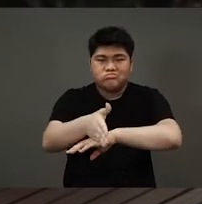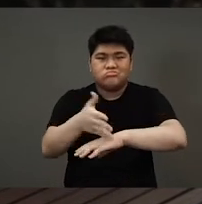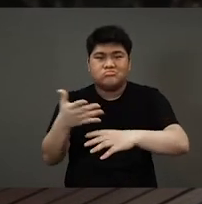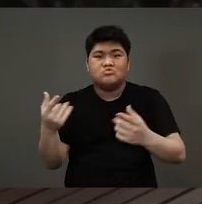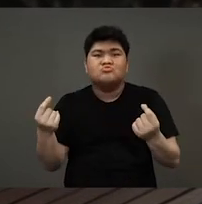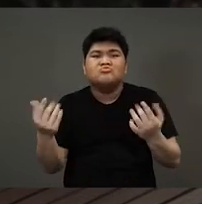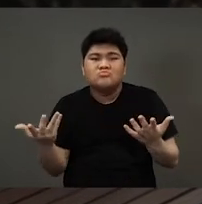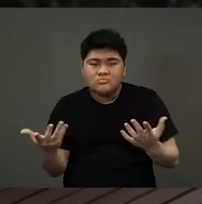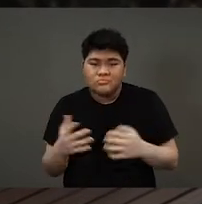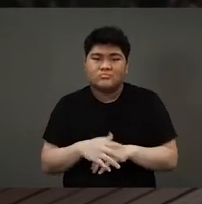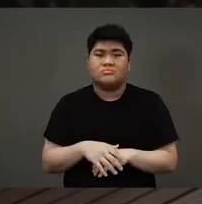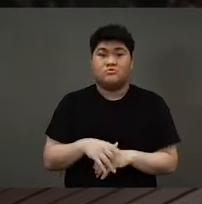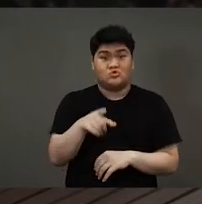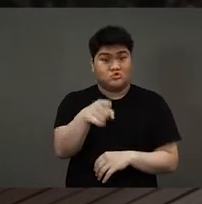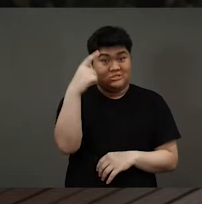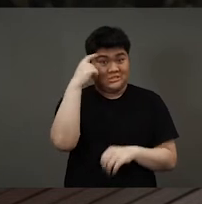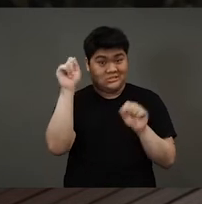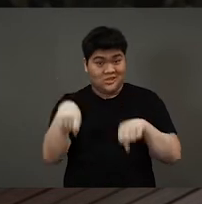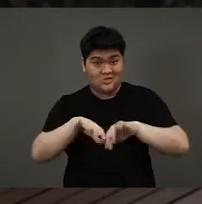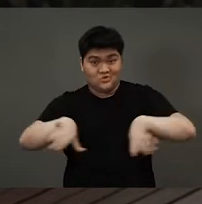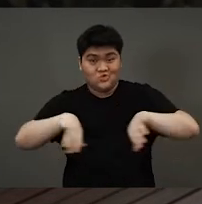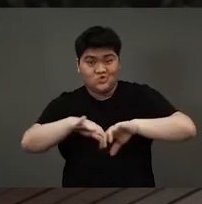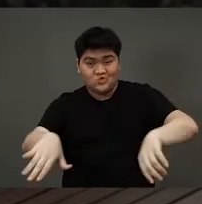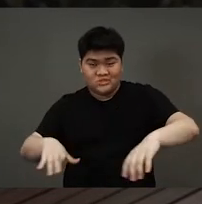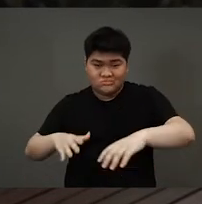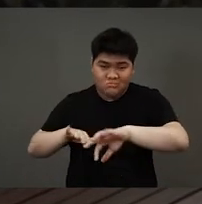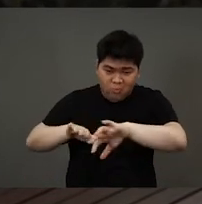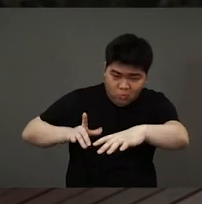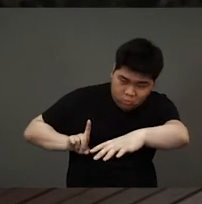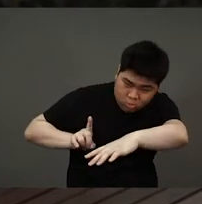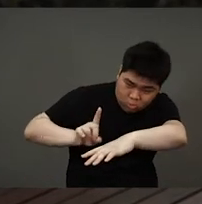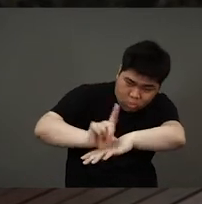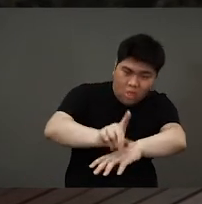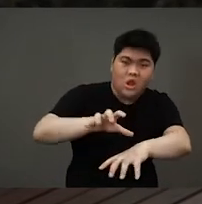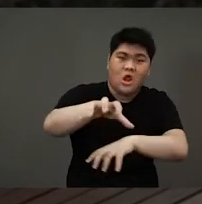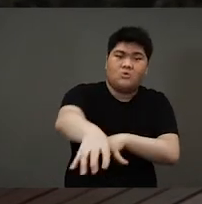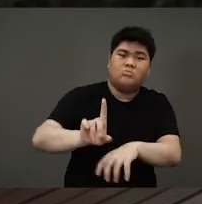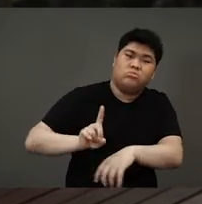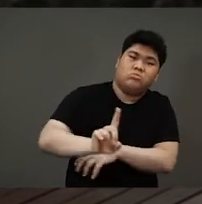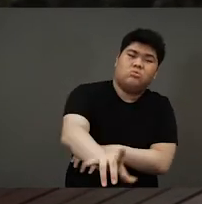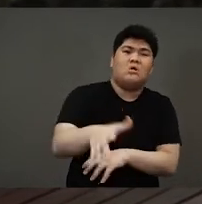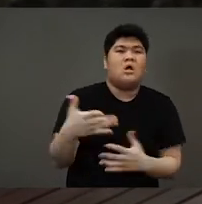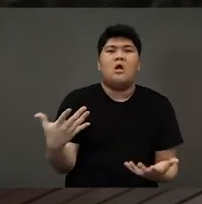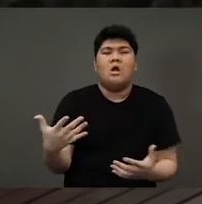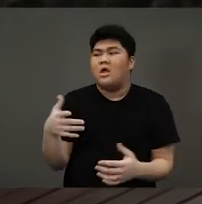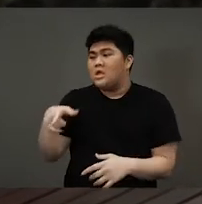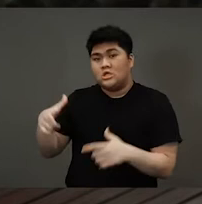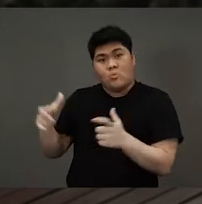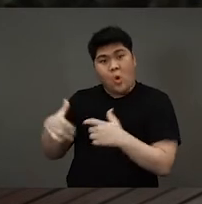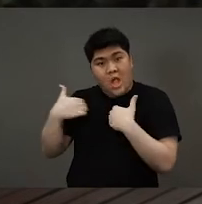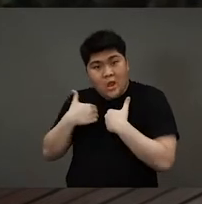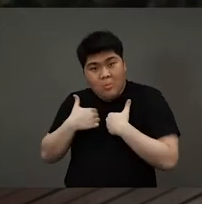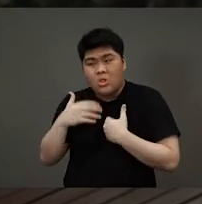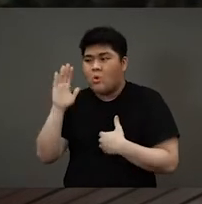What were they going to do? Do you think they could swim all the way there? It would take the smaller animals many,